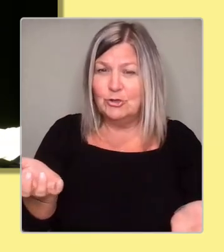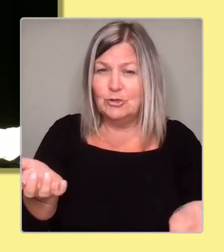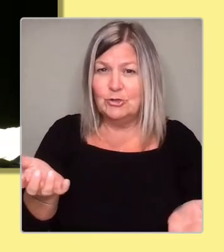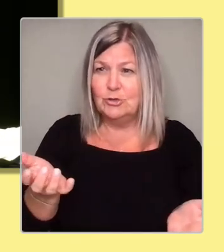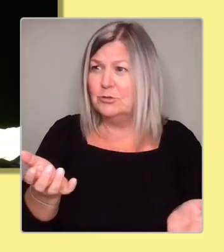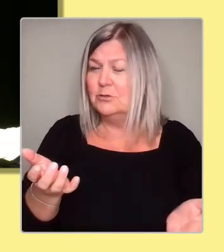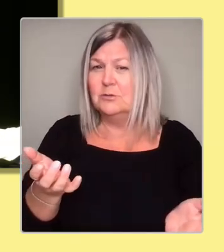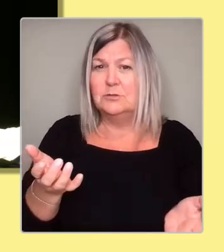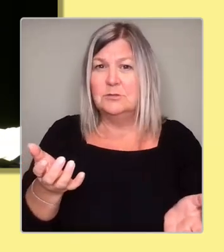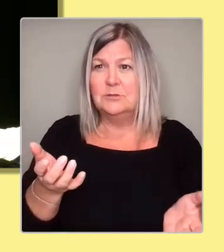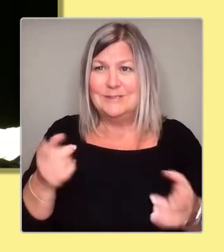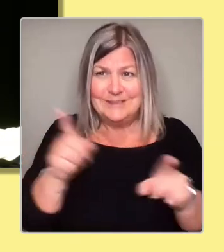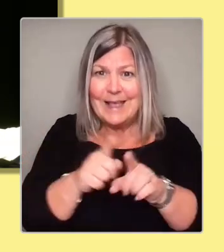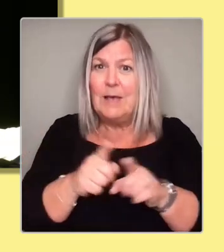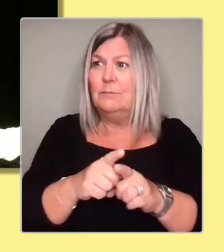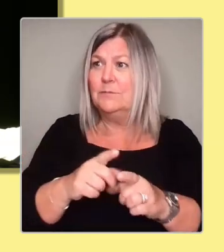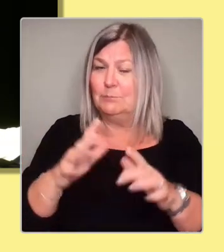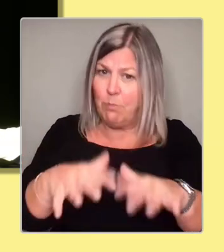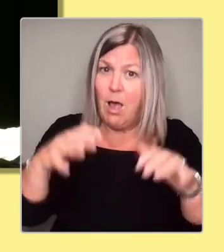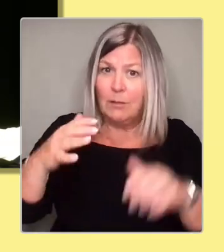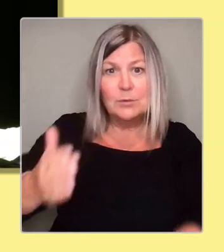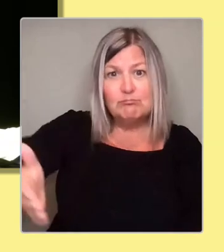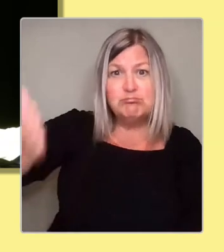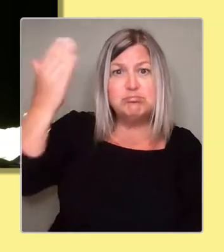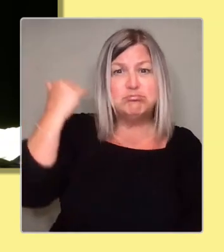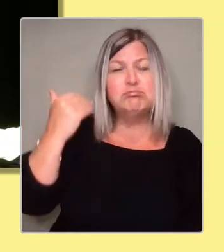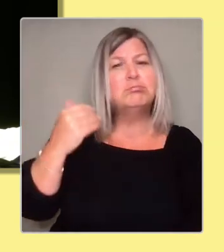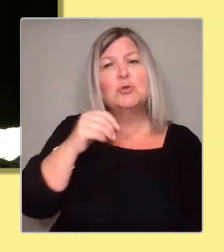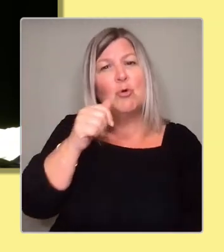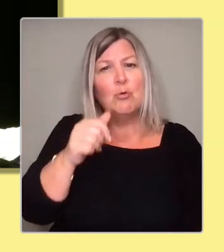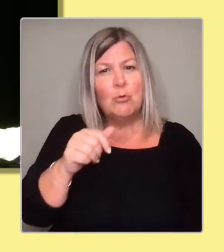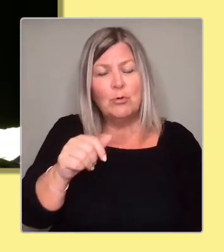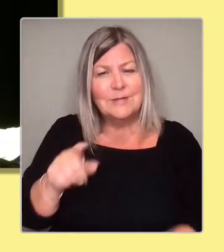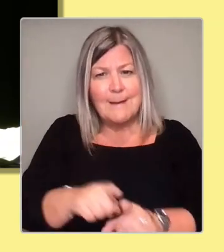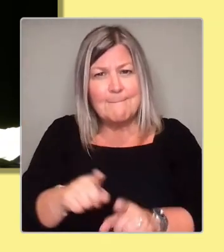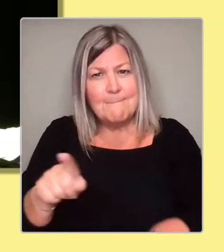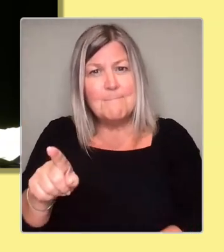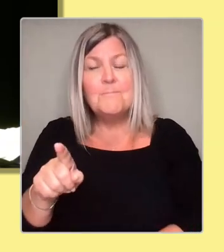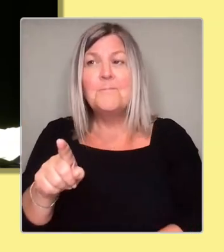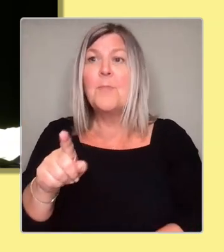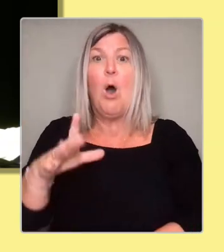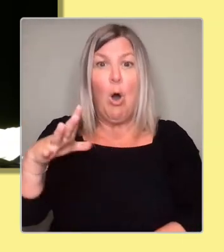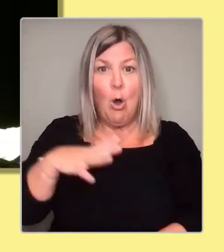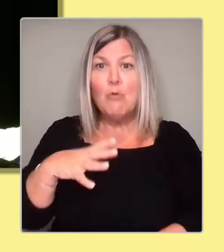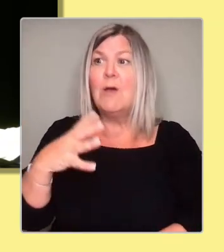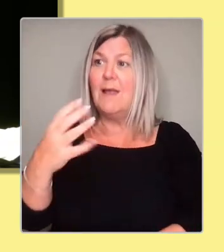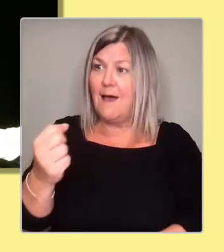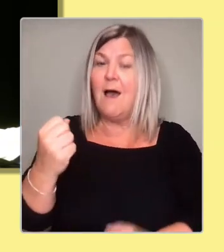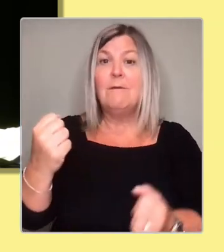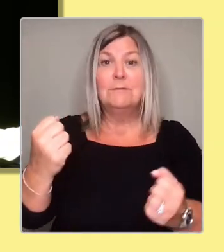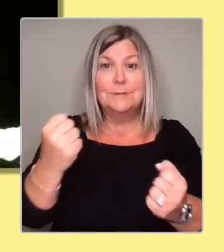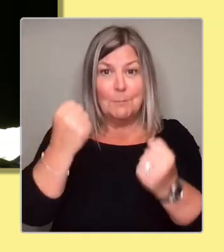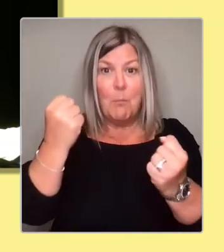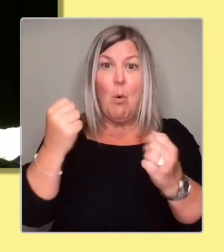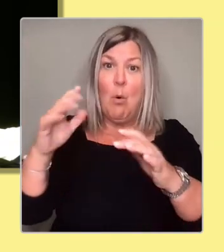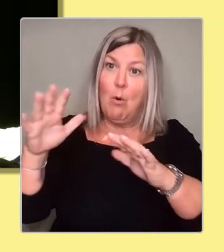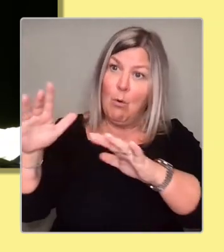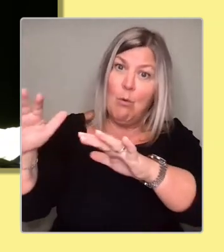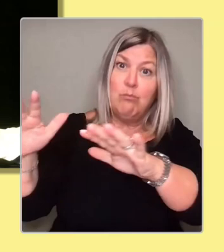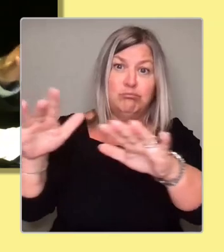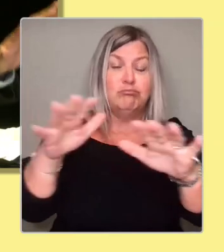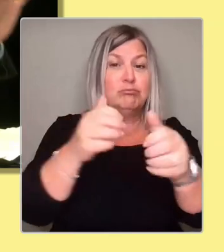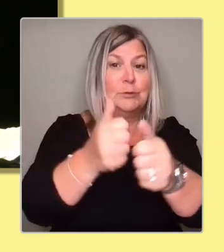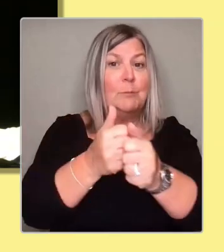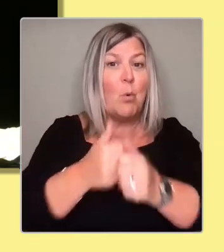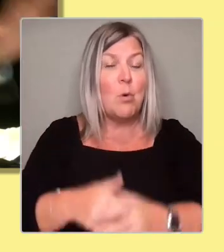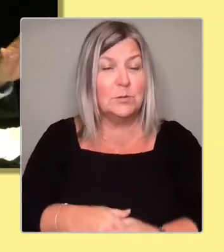We're starting at where we already have strong support. So we absolutely have to build that case, not get